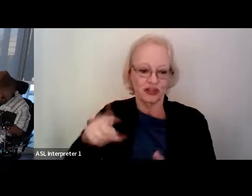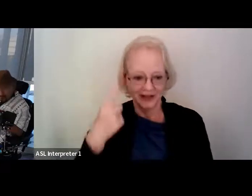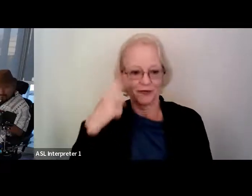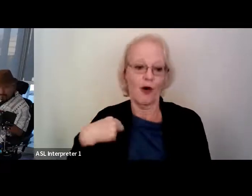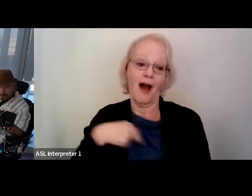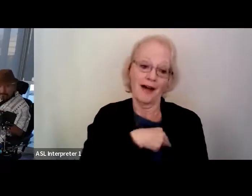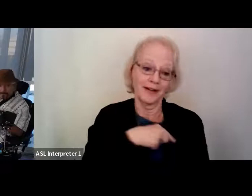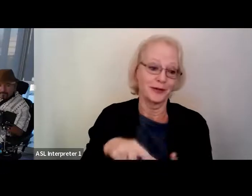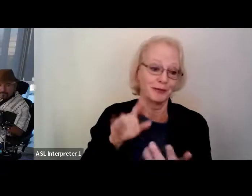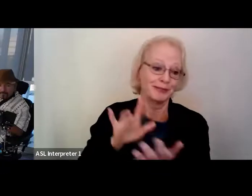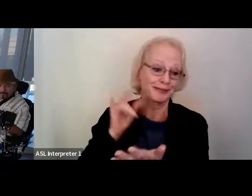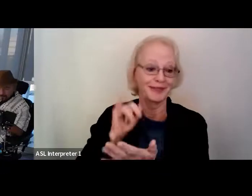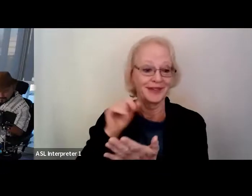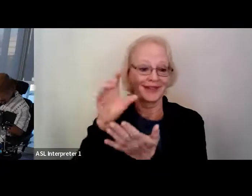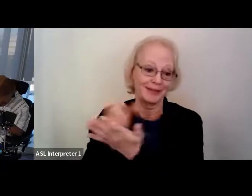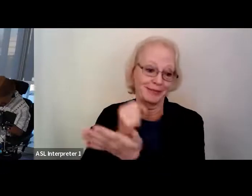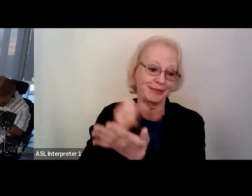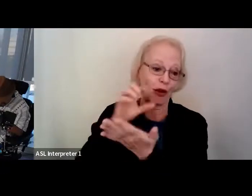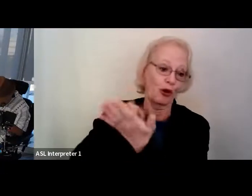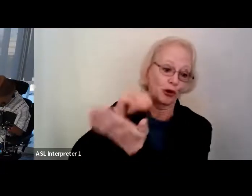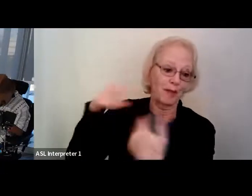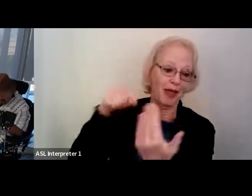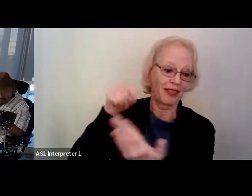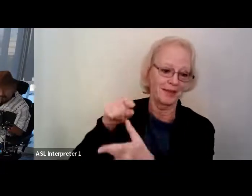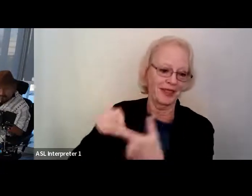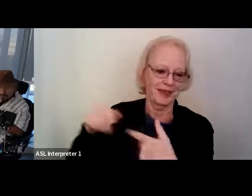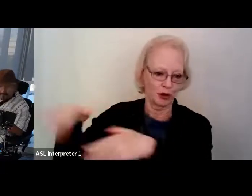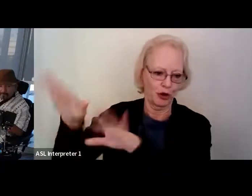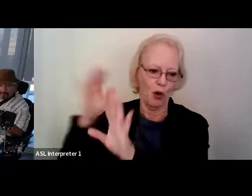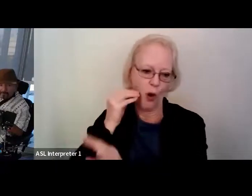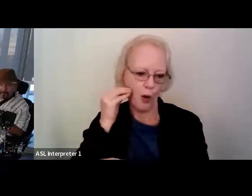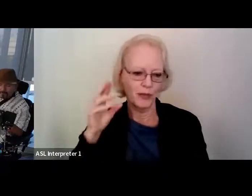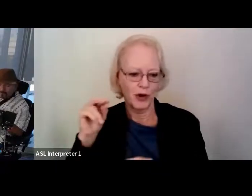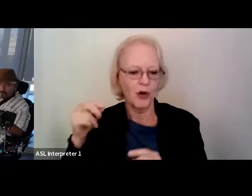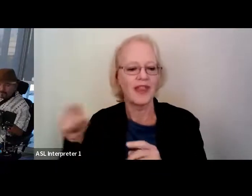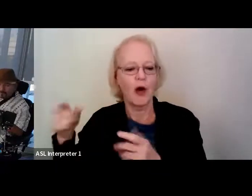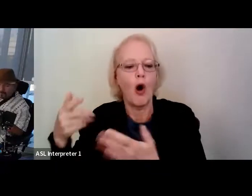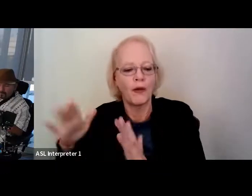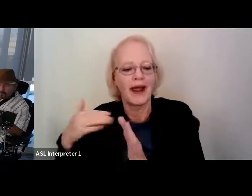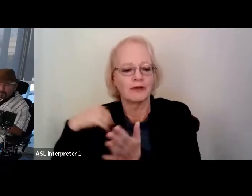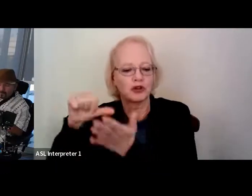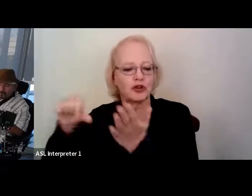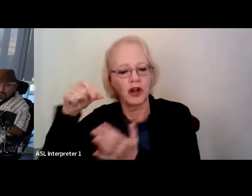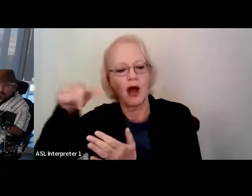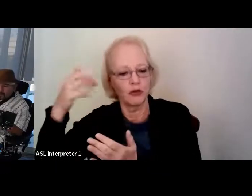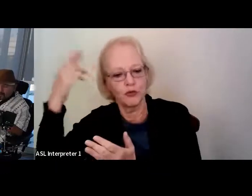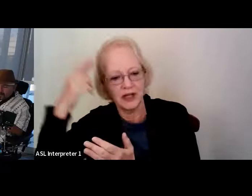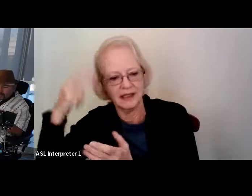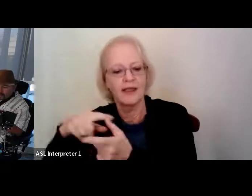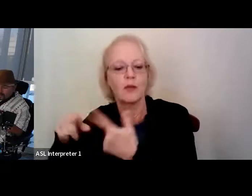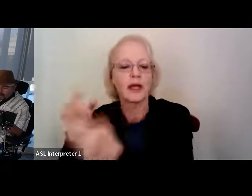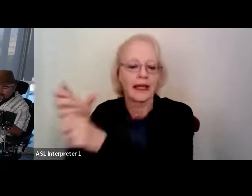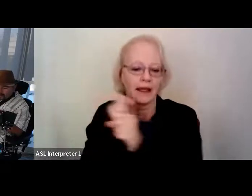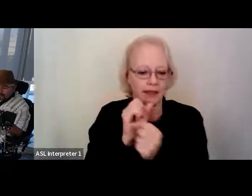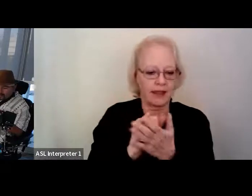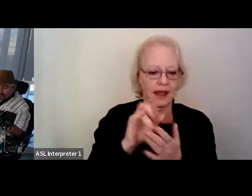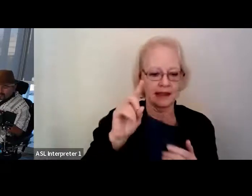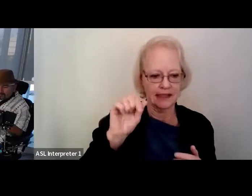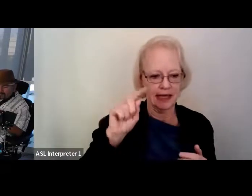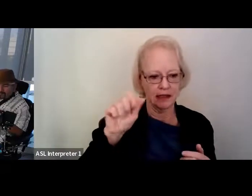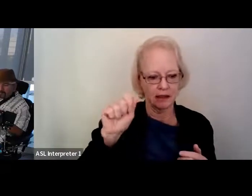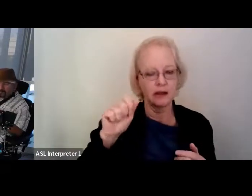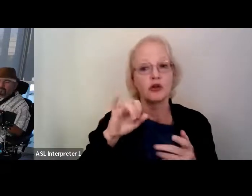about it and for them to go home and, you know, not do anything else. So one thing is improving non-invasive neural